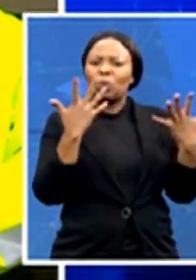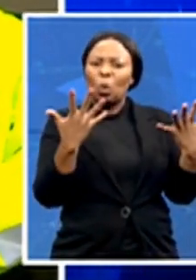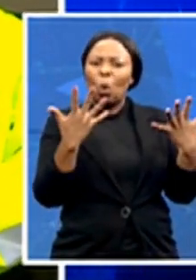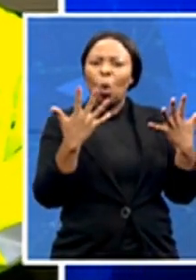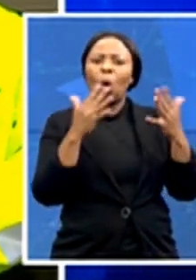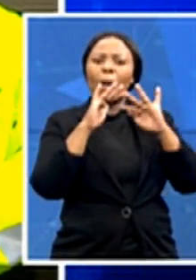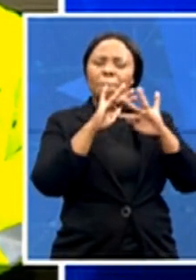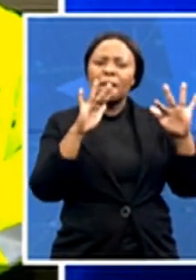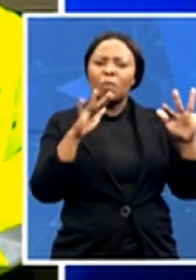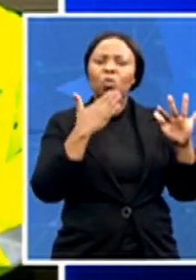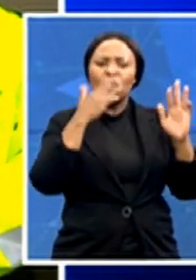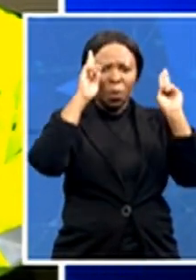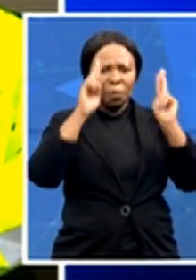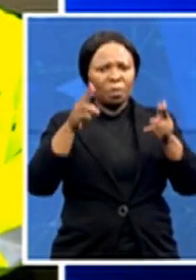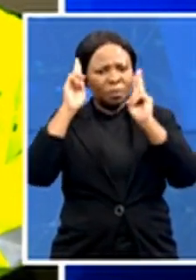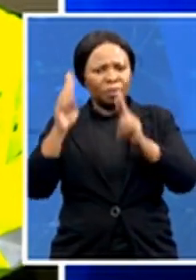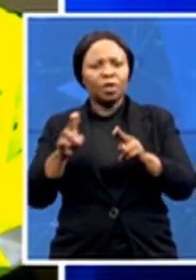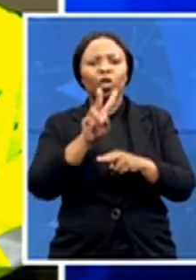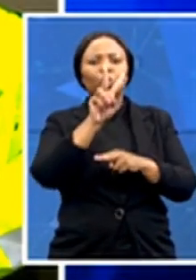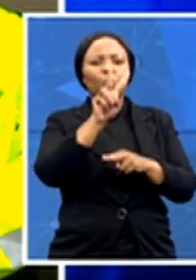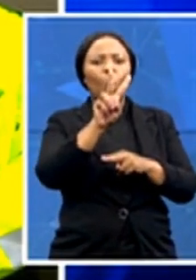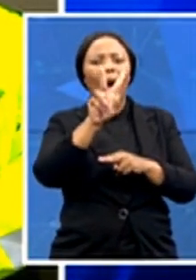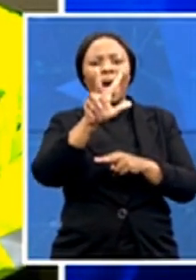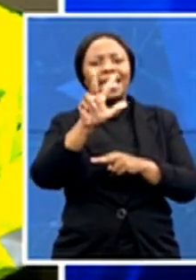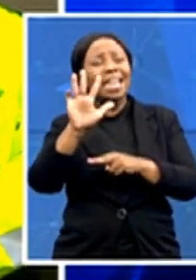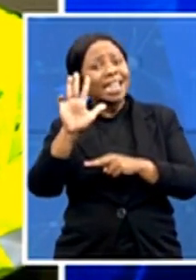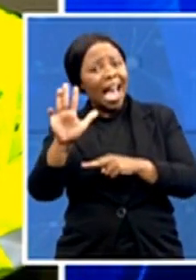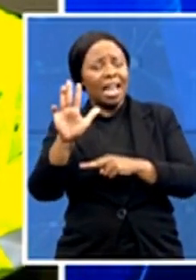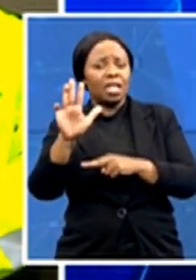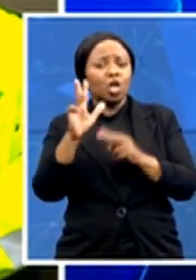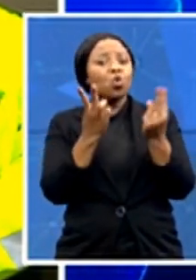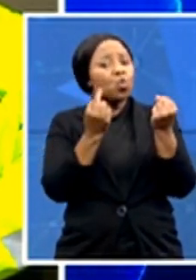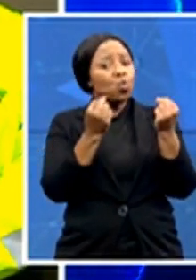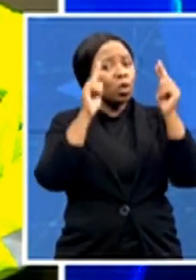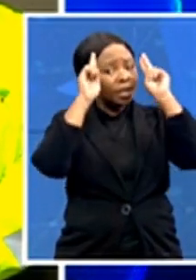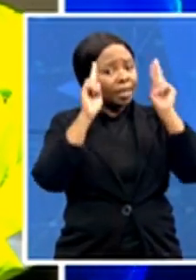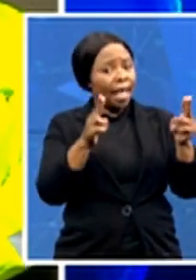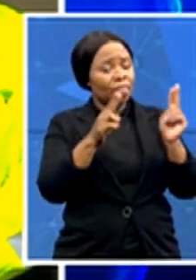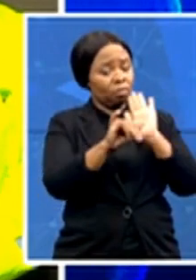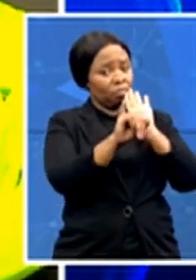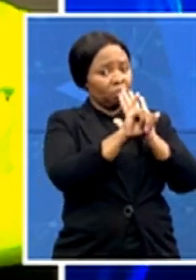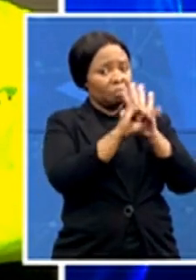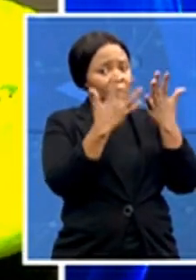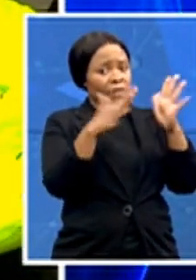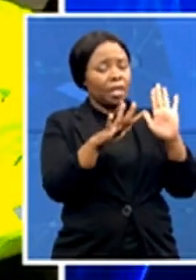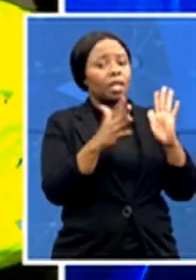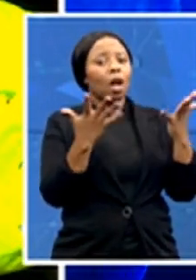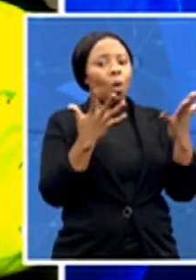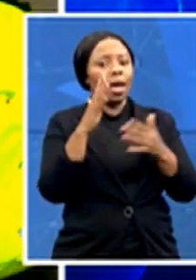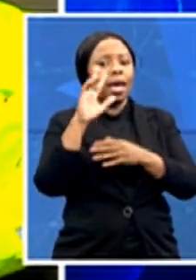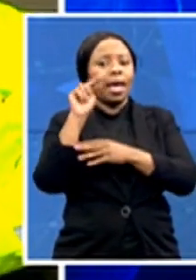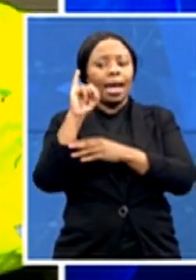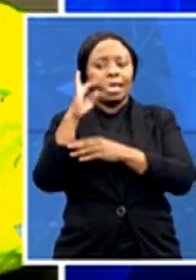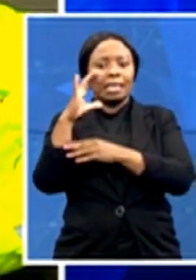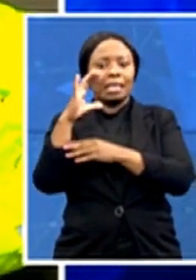289 at the last count of new deaths. That's how they term it at the NICD. I guess we have